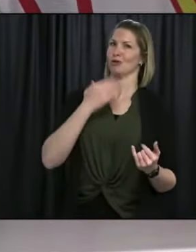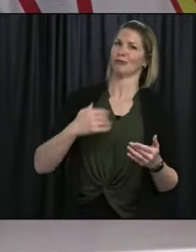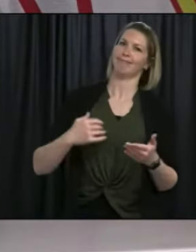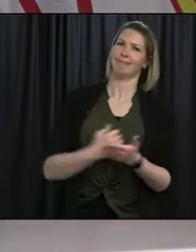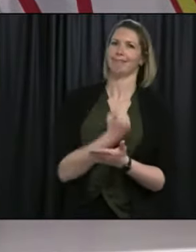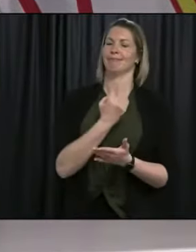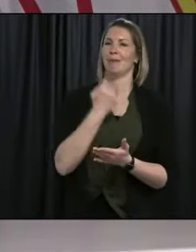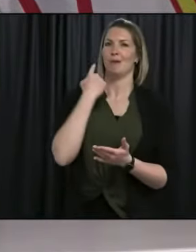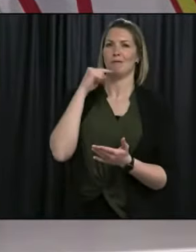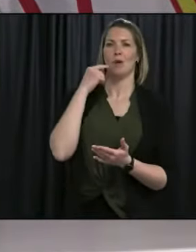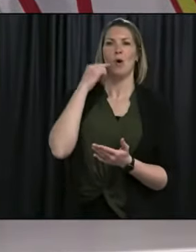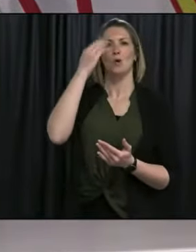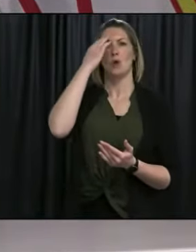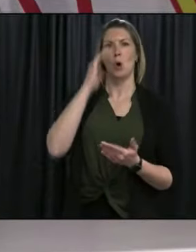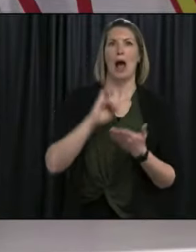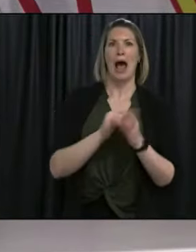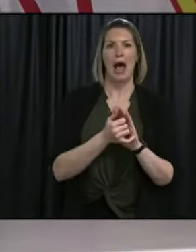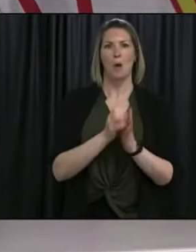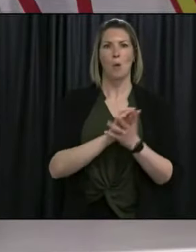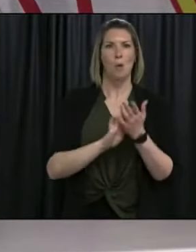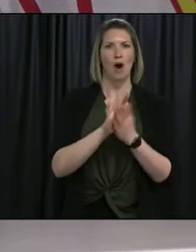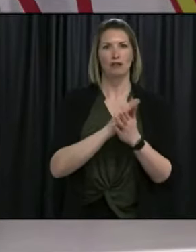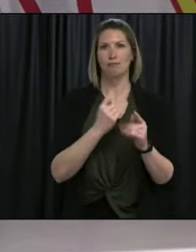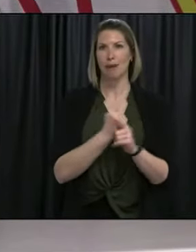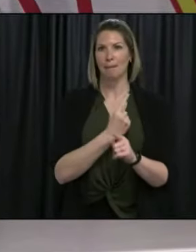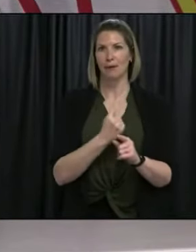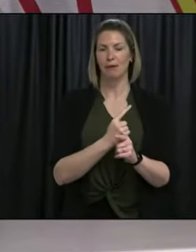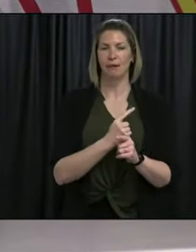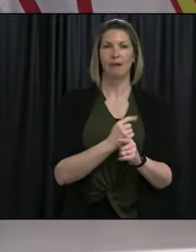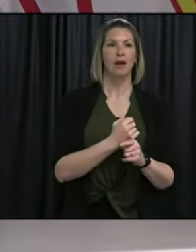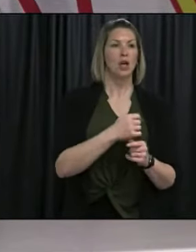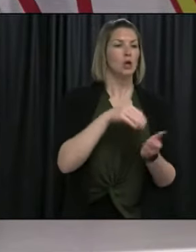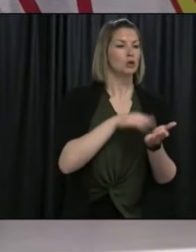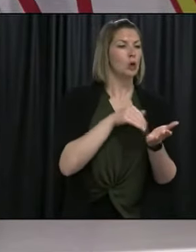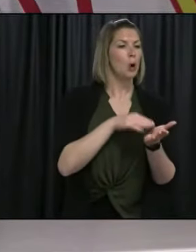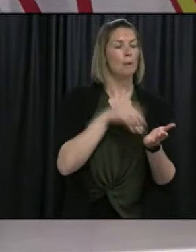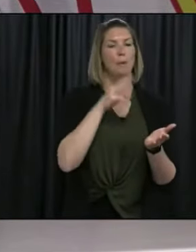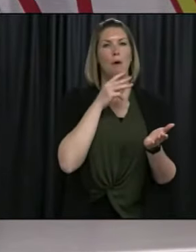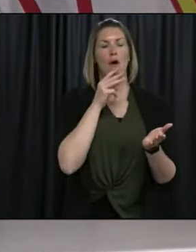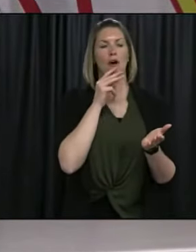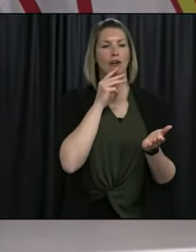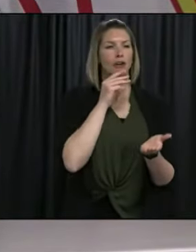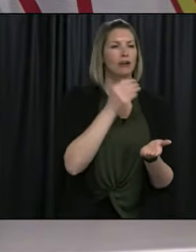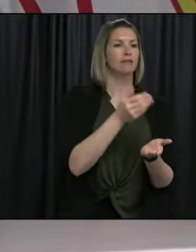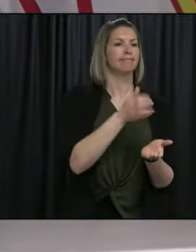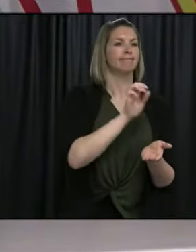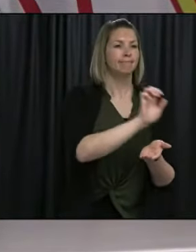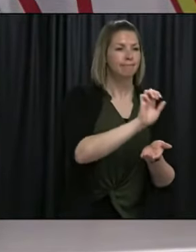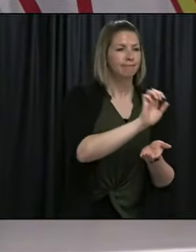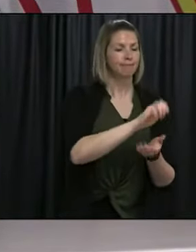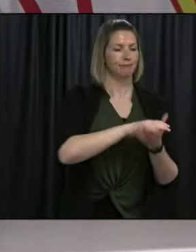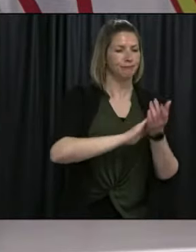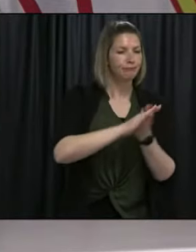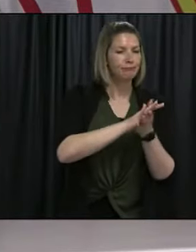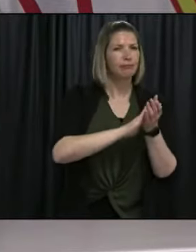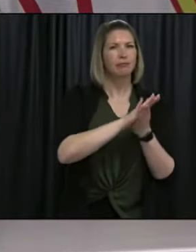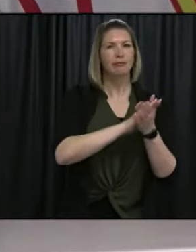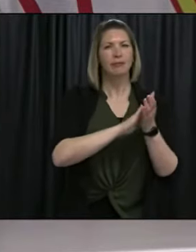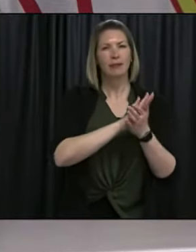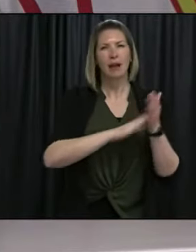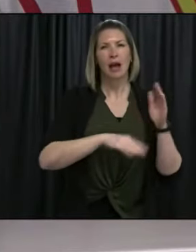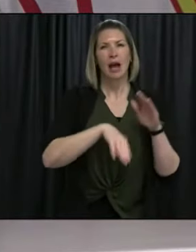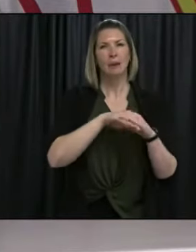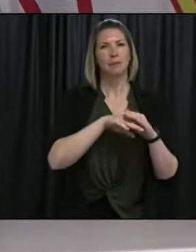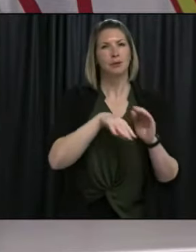When using soap and water, wash your hands for 40 to 60 seconds, making sure to rub the entire surface of your